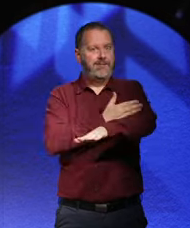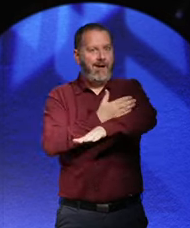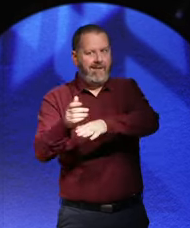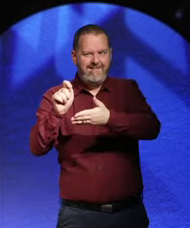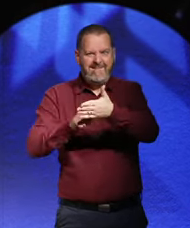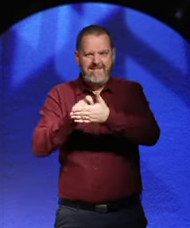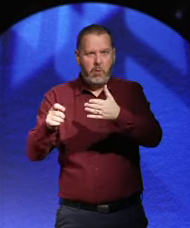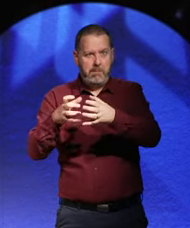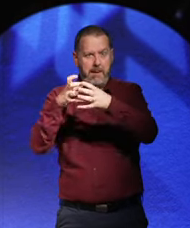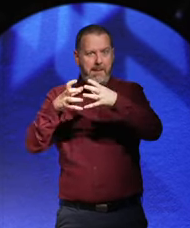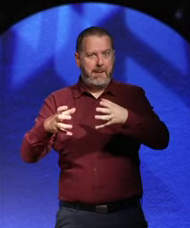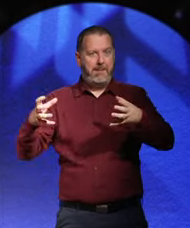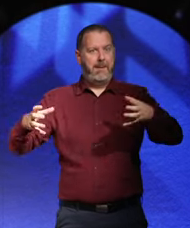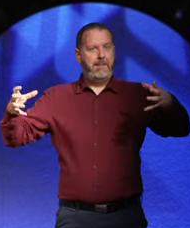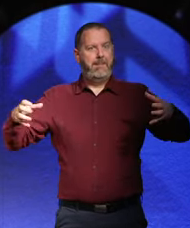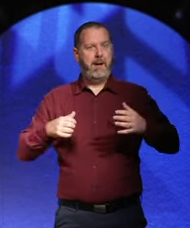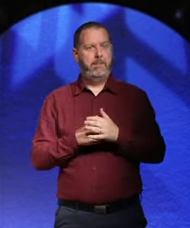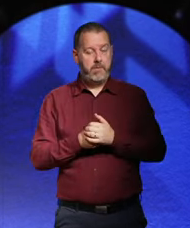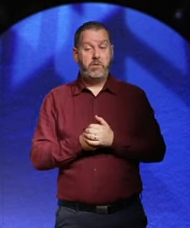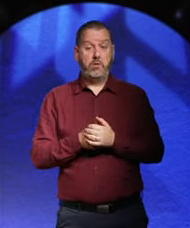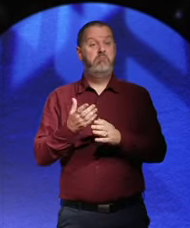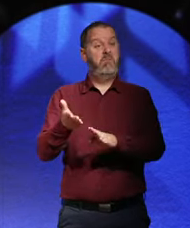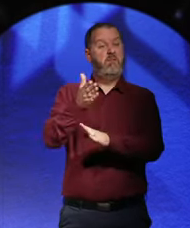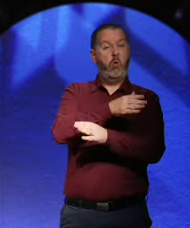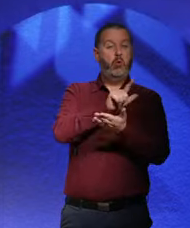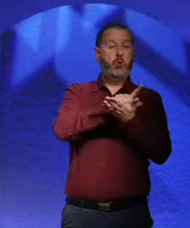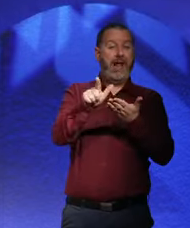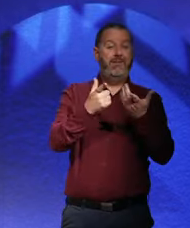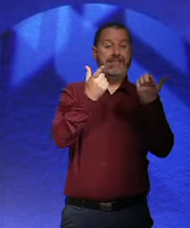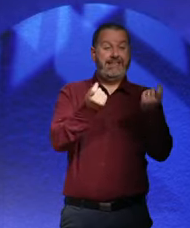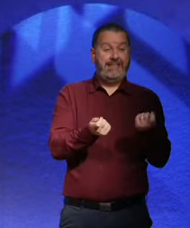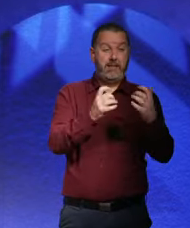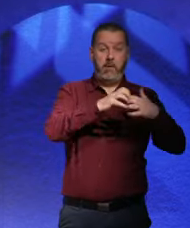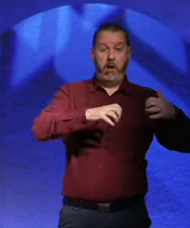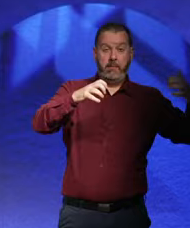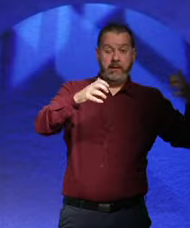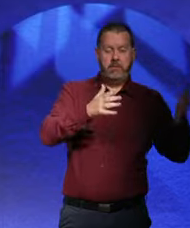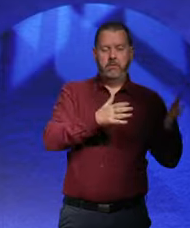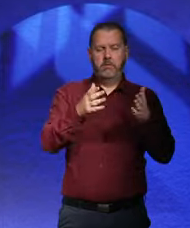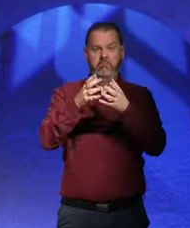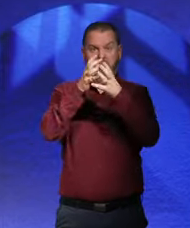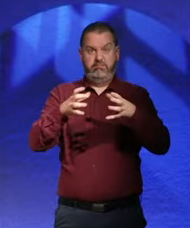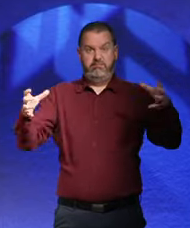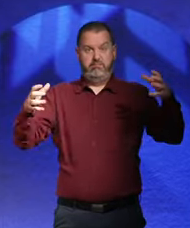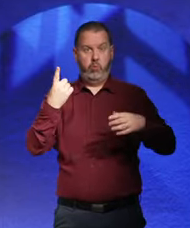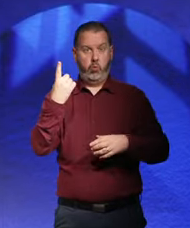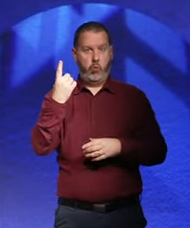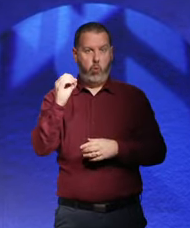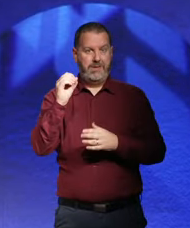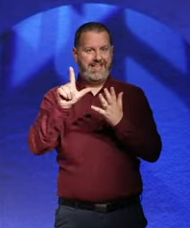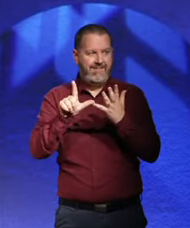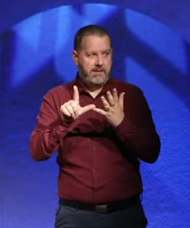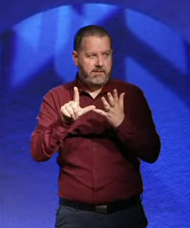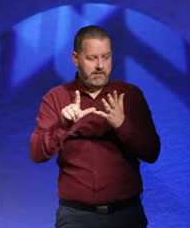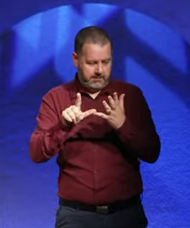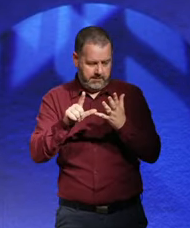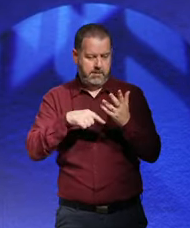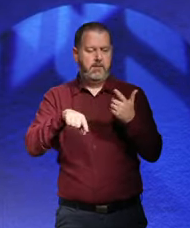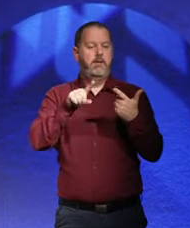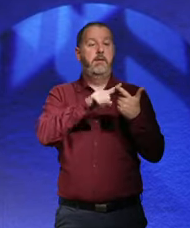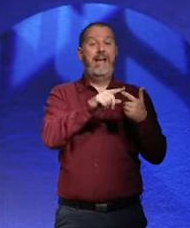from 12 seats in the Reichstag to 107. He goes to 800